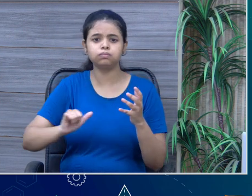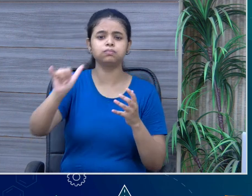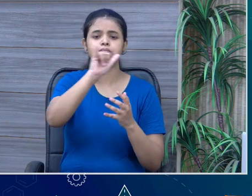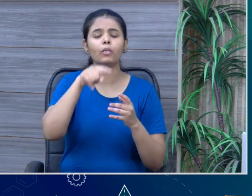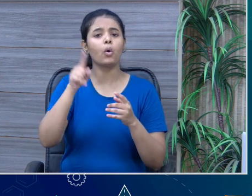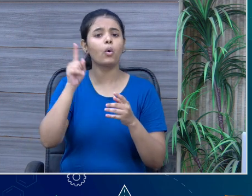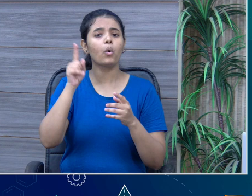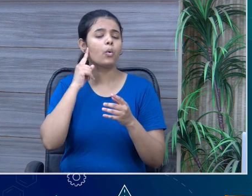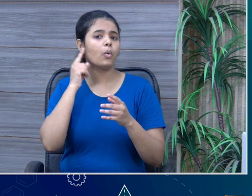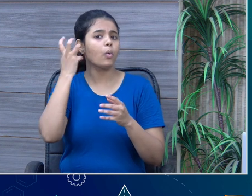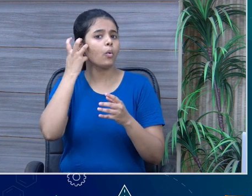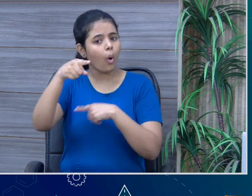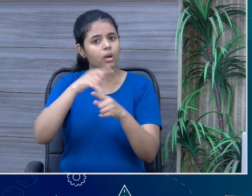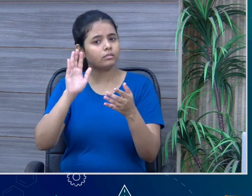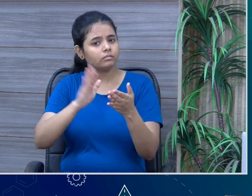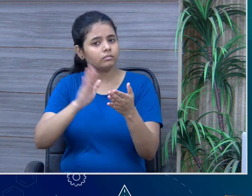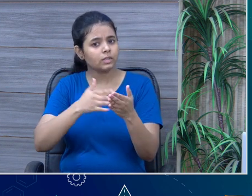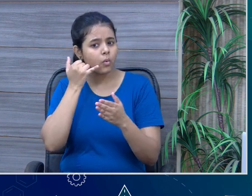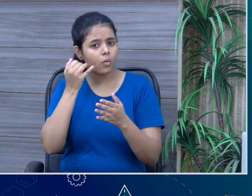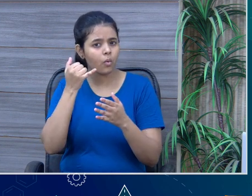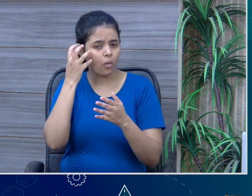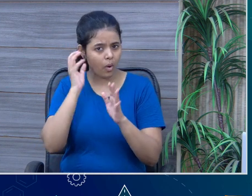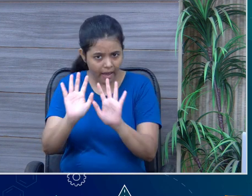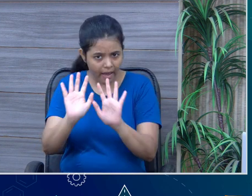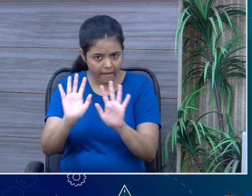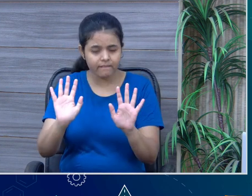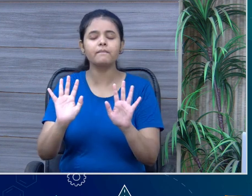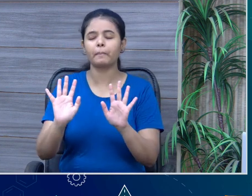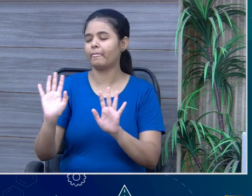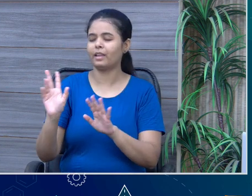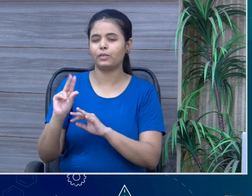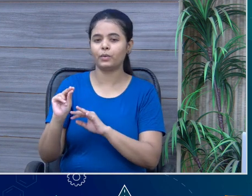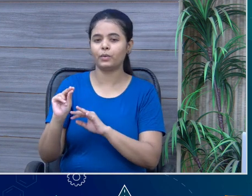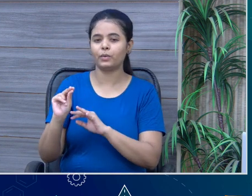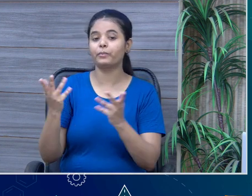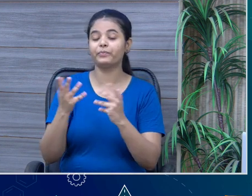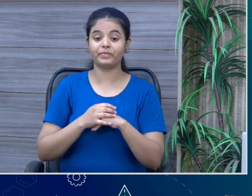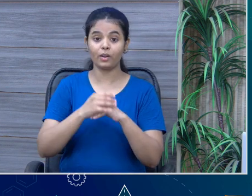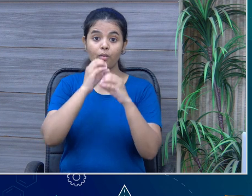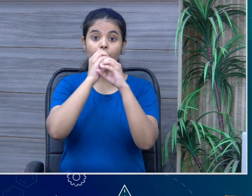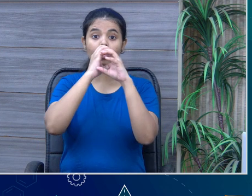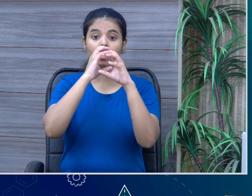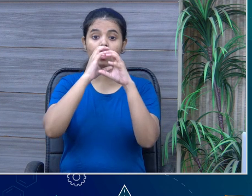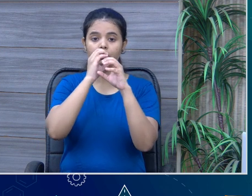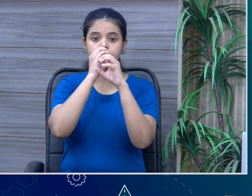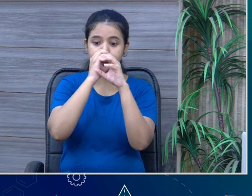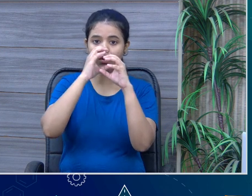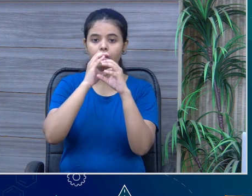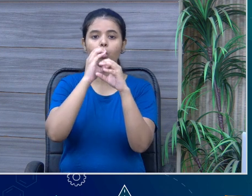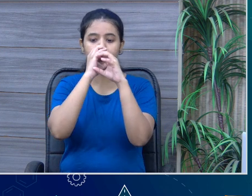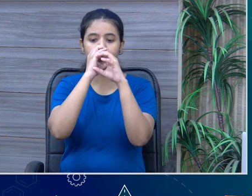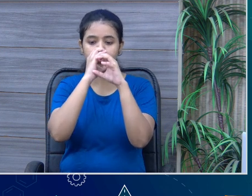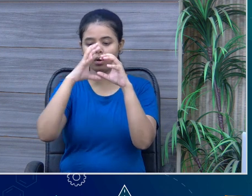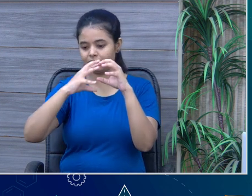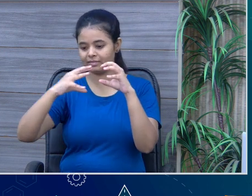way we heard it in this poem? No. See, the shells are of different kinds. Okay. Somewhere